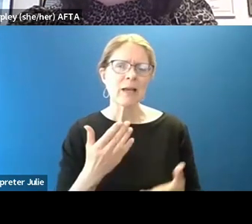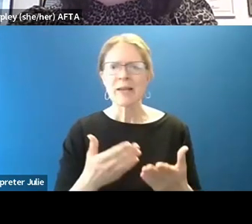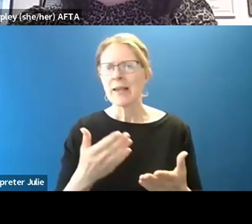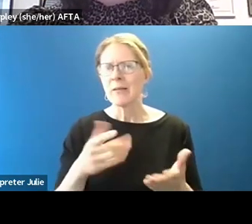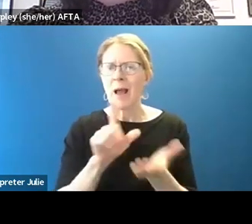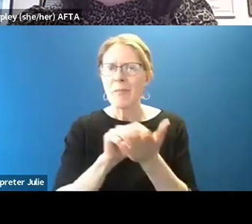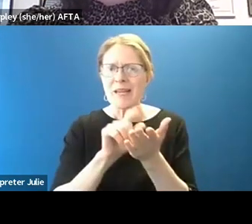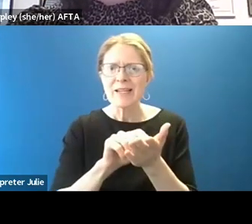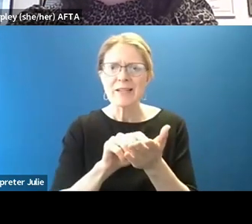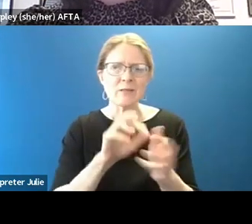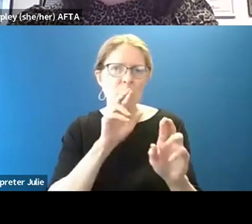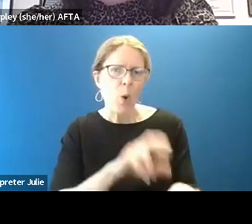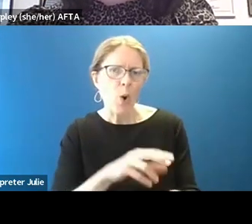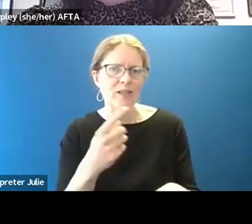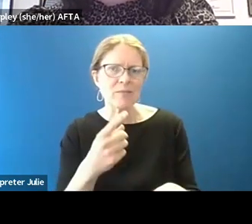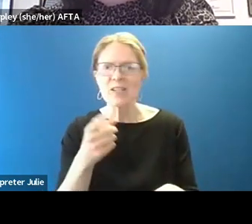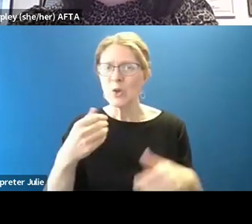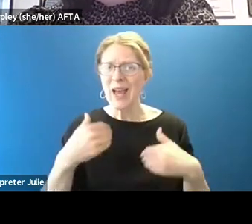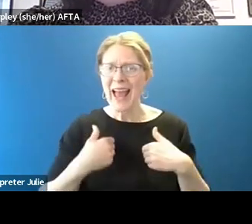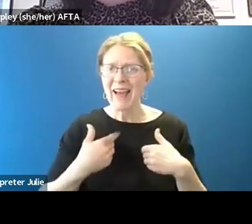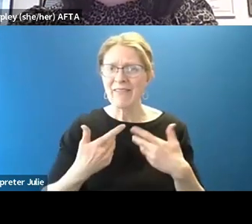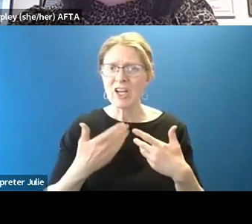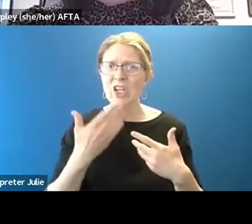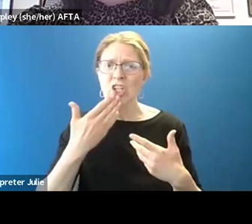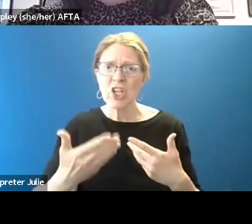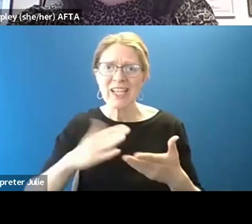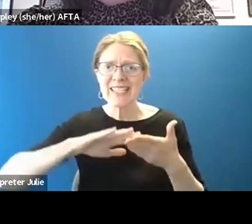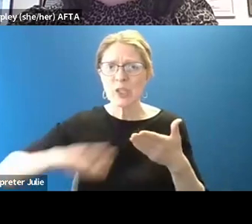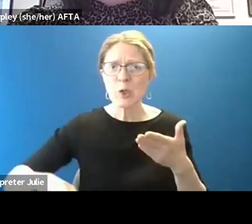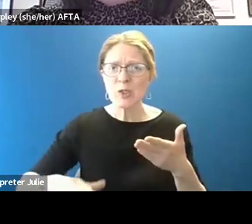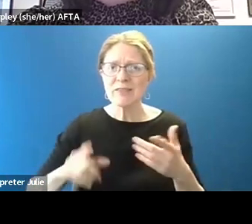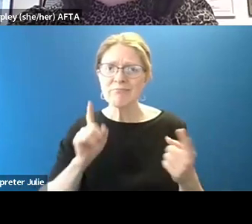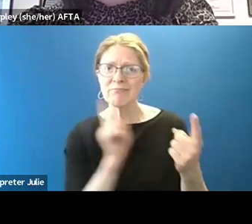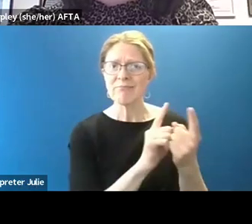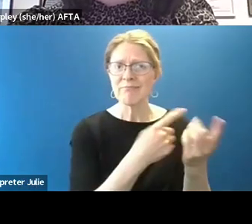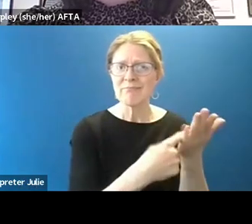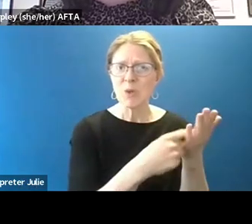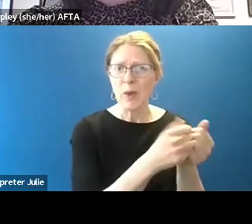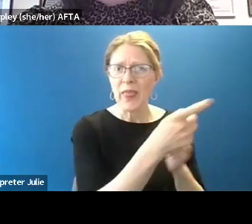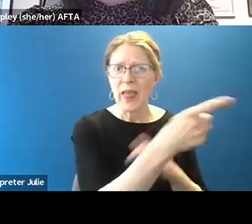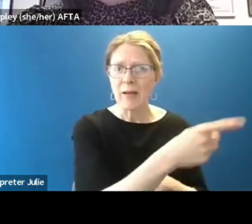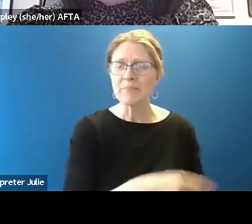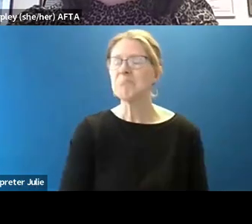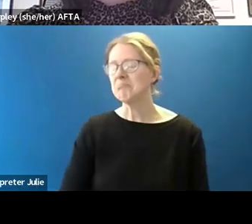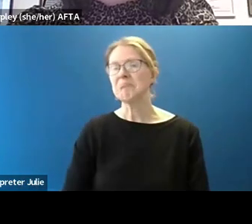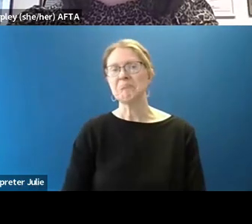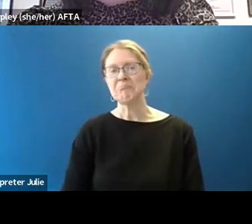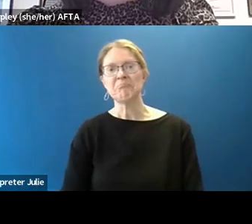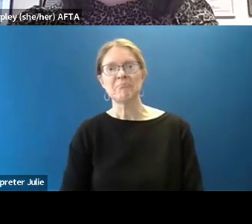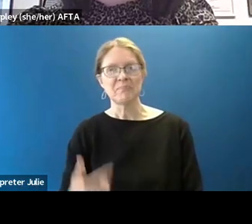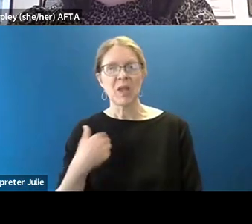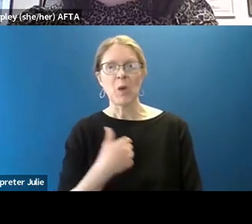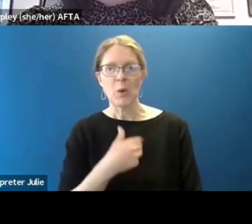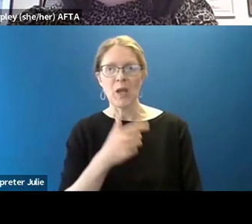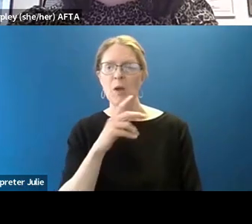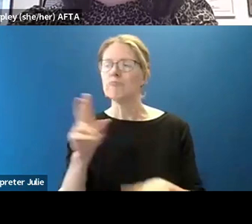else? So how you have an excuse to go talk to them? Yeah, we look at different things that are happening in in